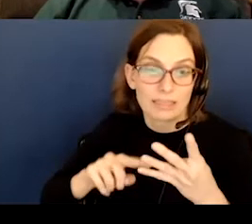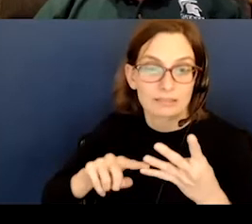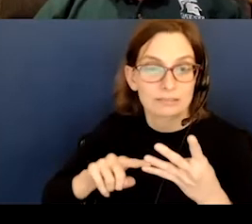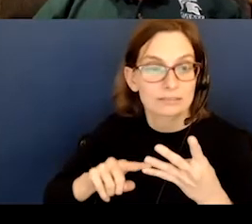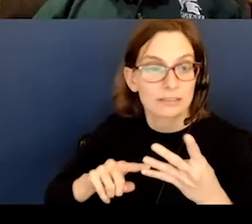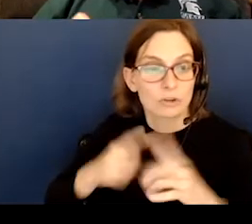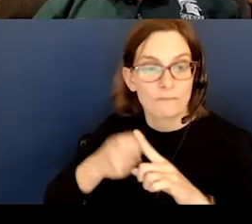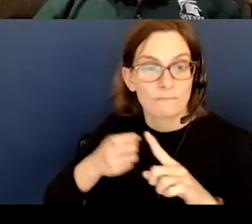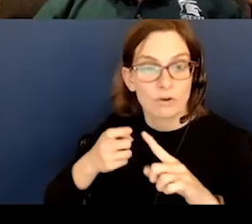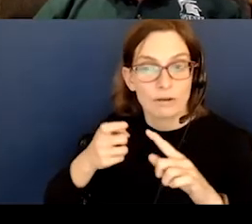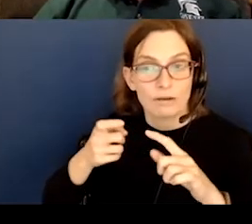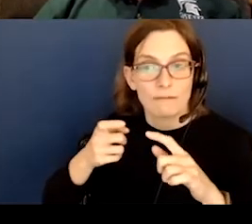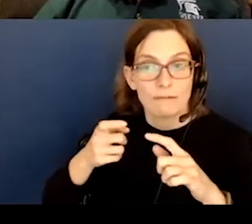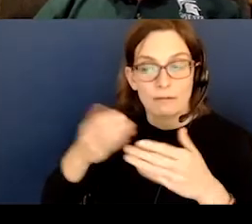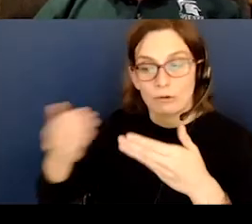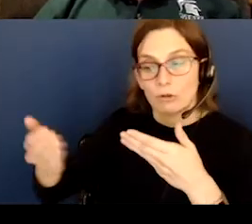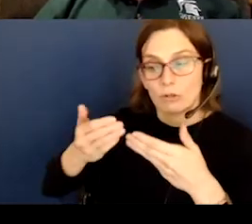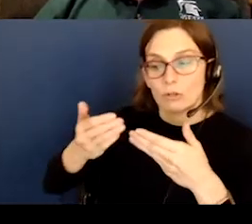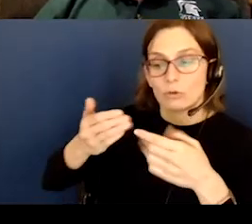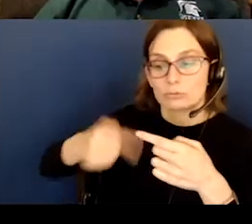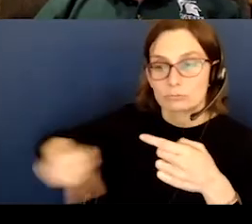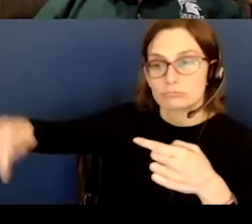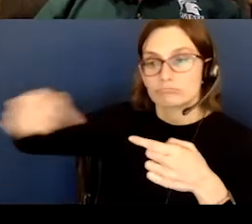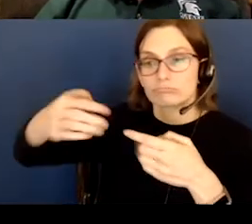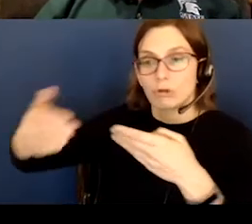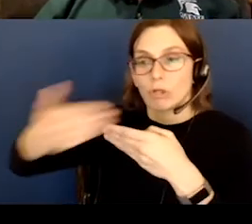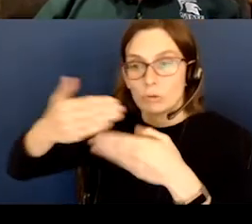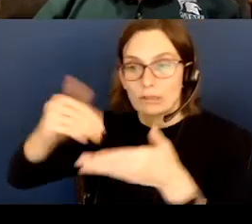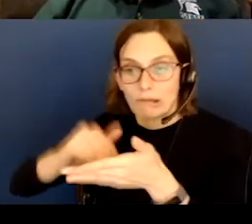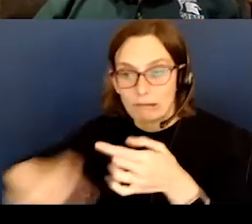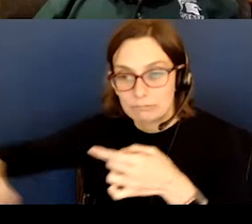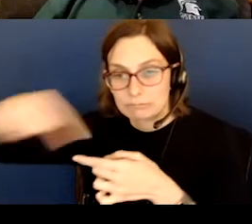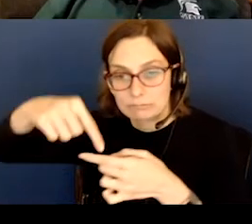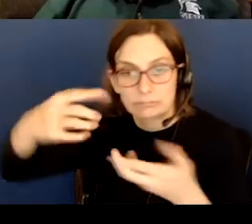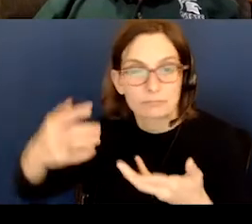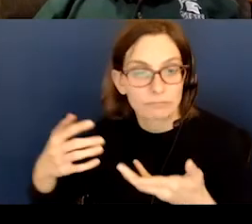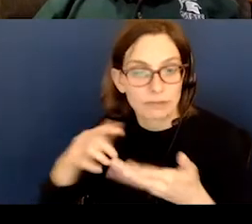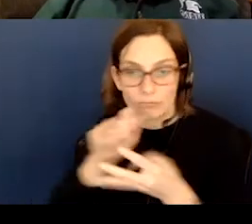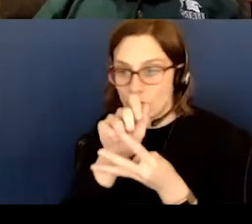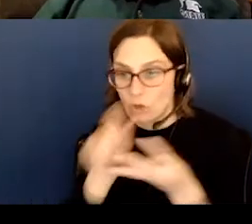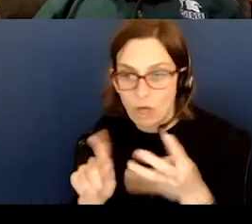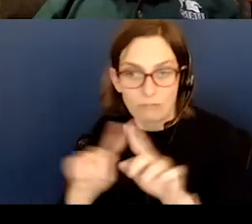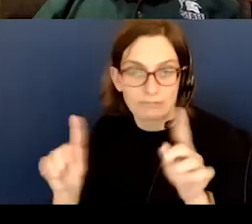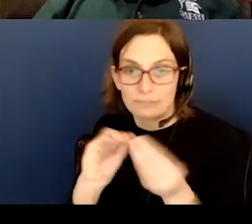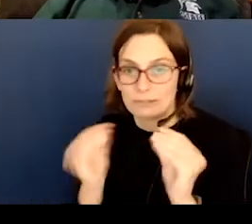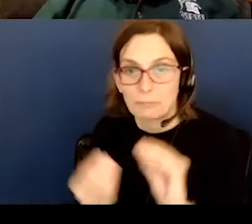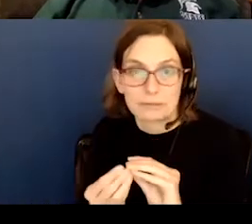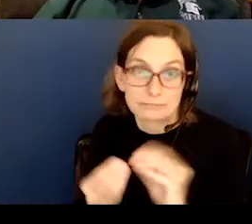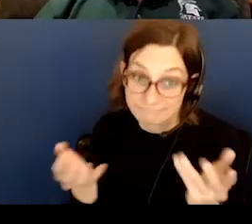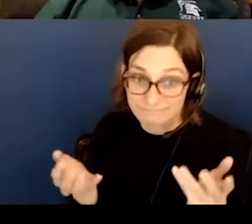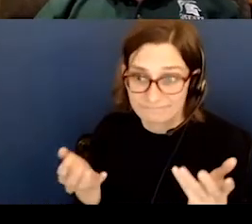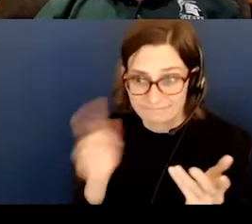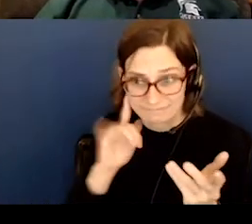from close approach to close approach of the Earth. And all of these are different. And this sounds pretty